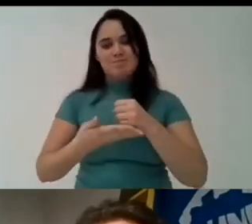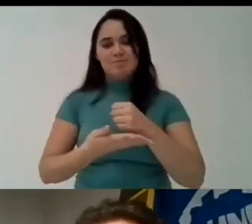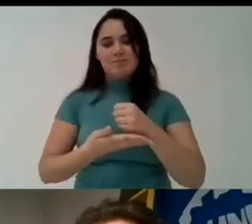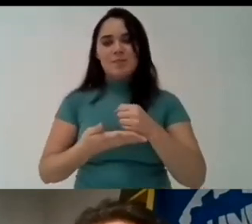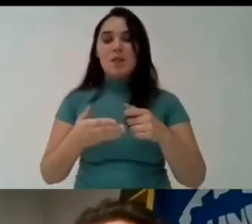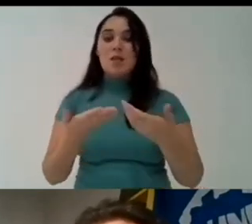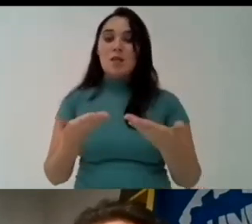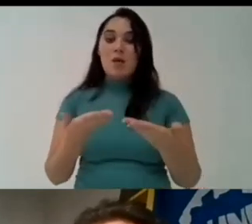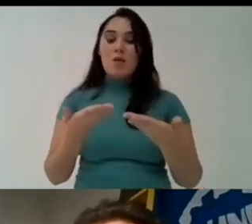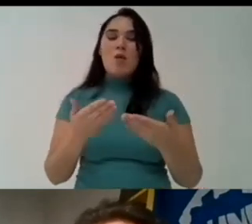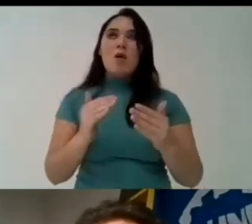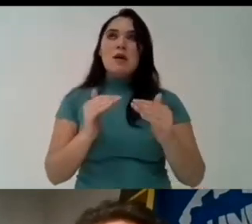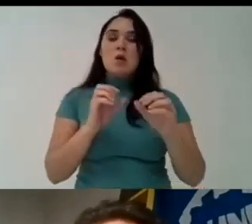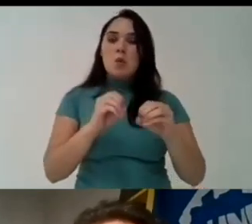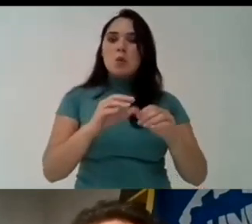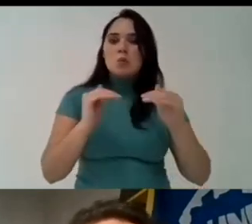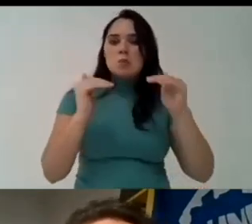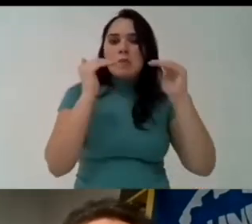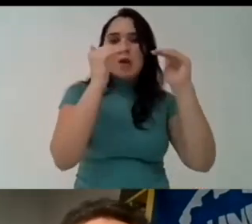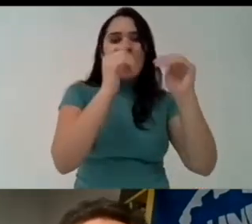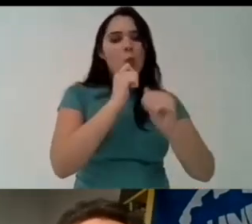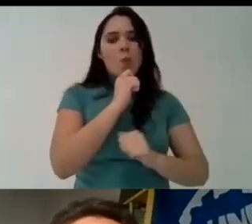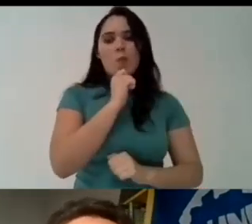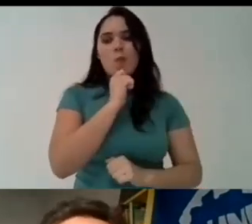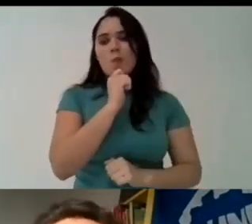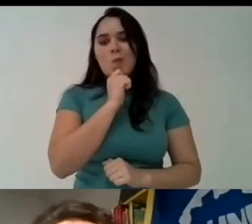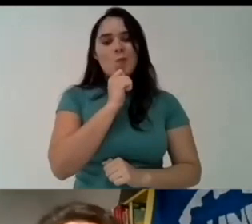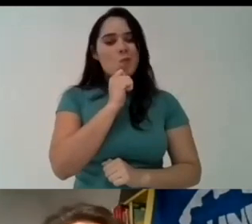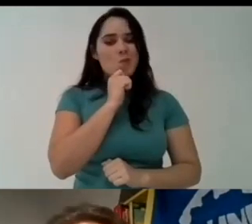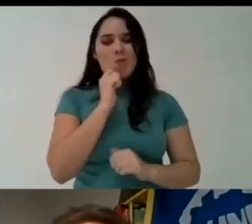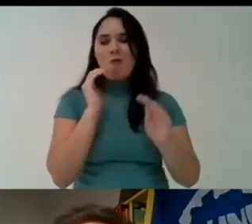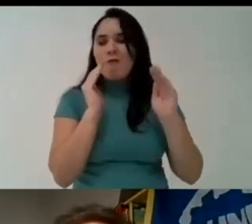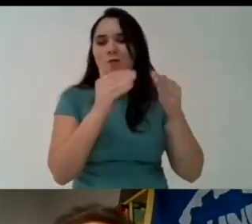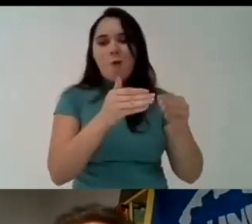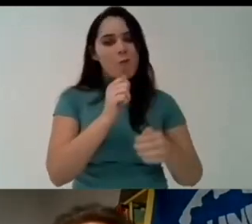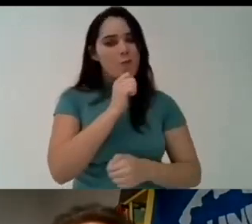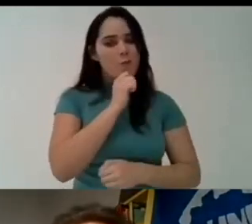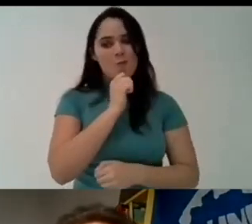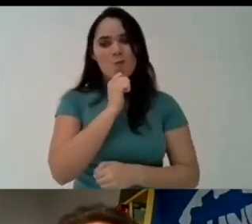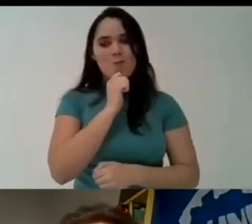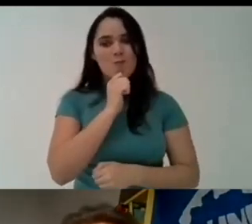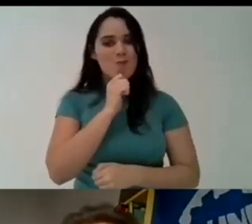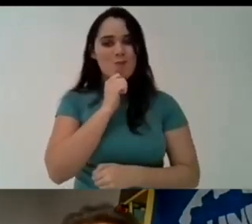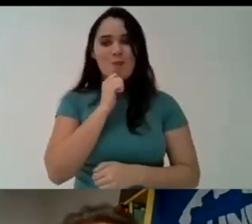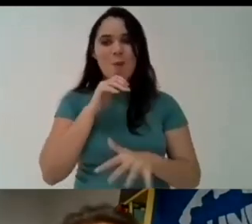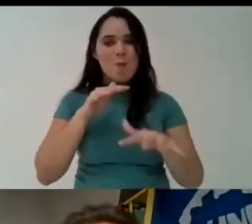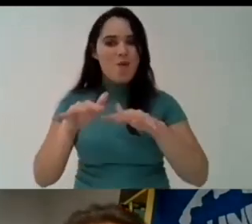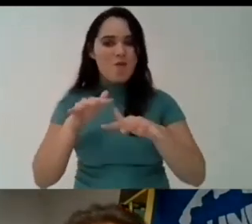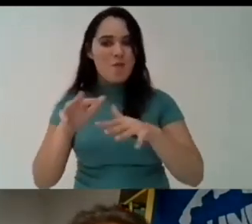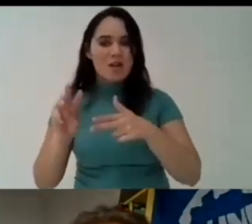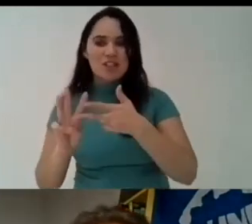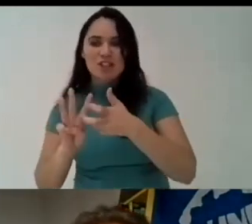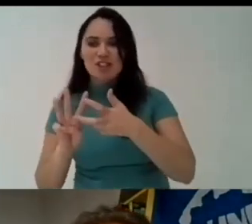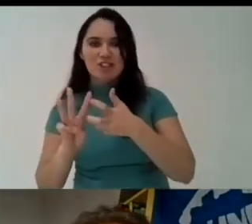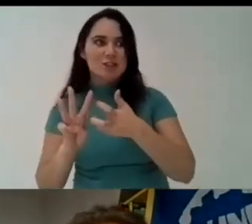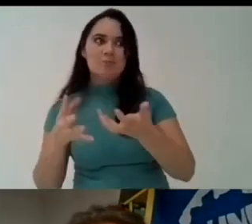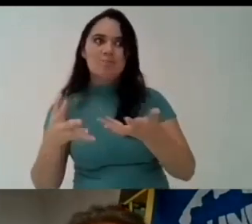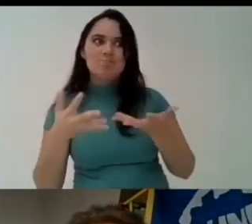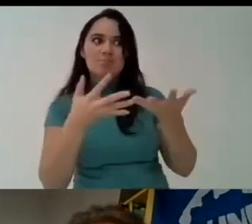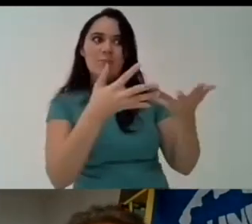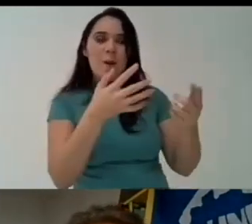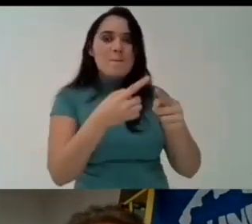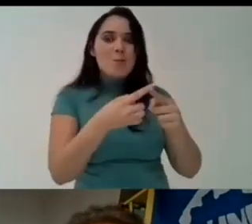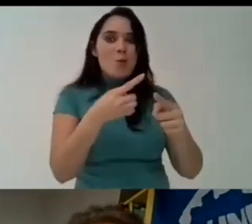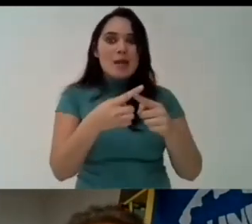education so when we talk about university education we we don't have we don't have any focus